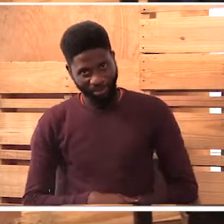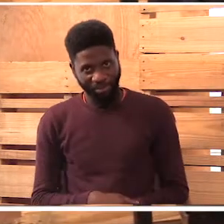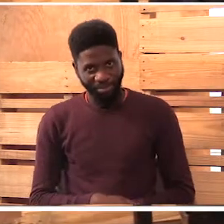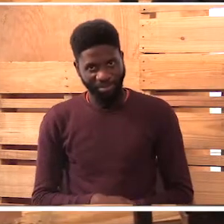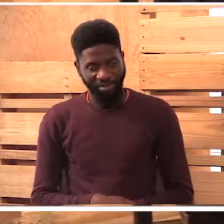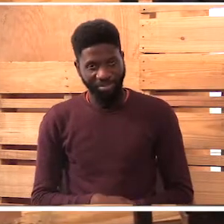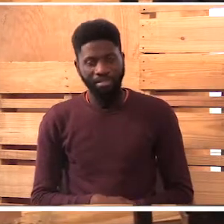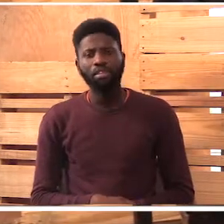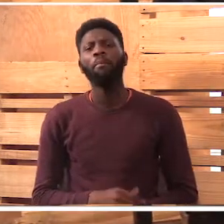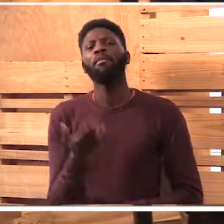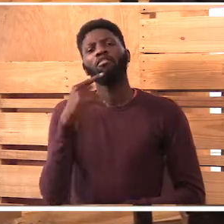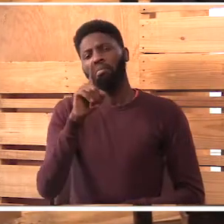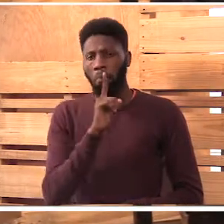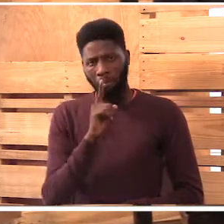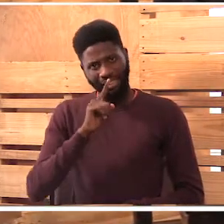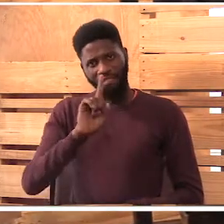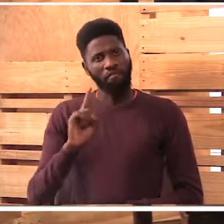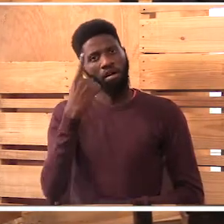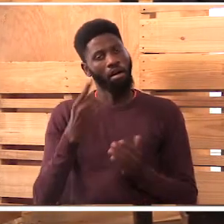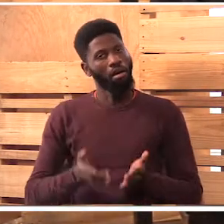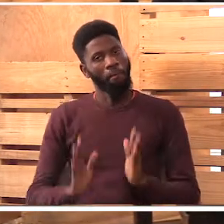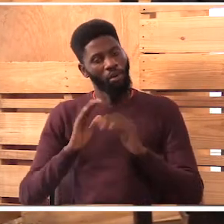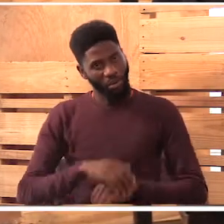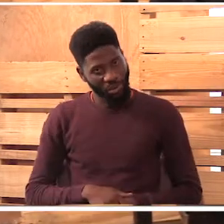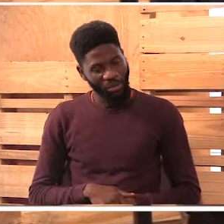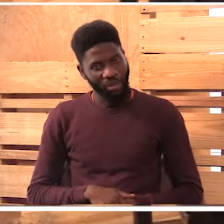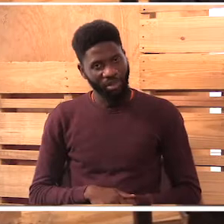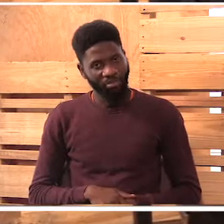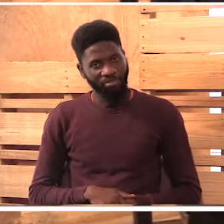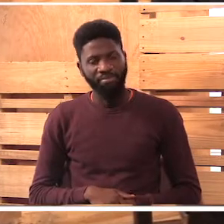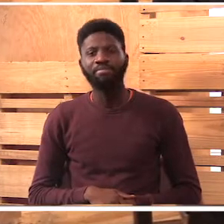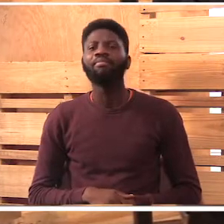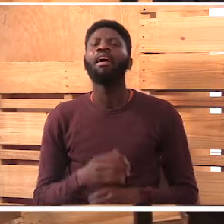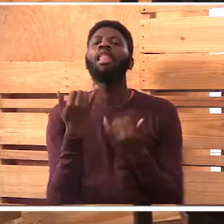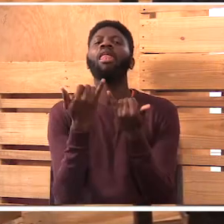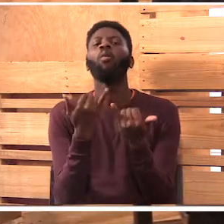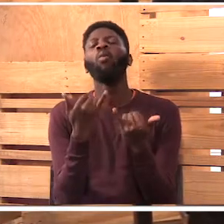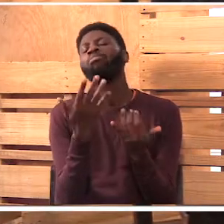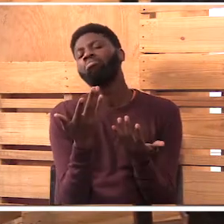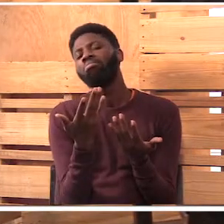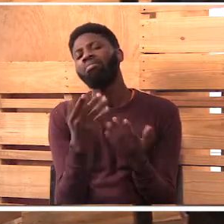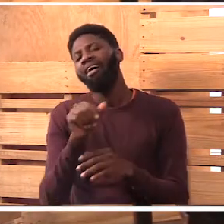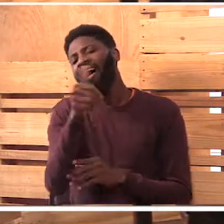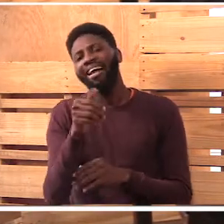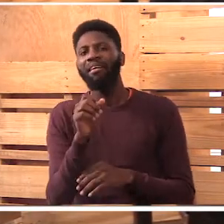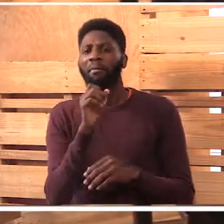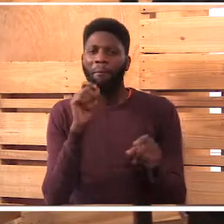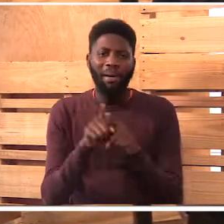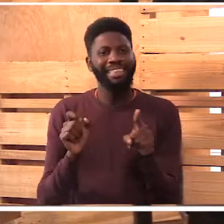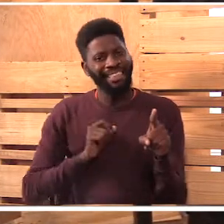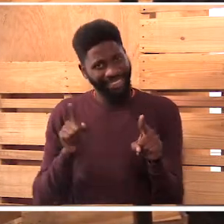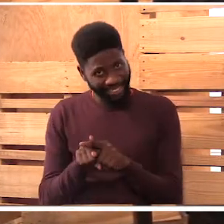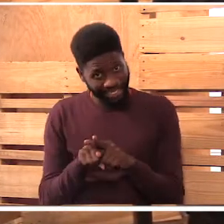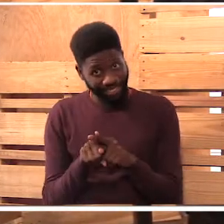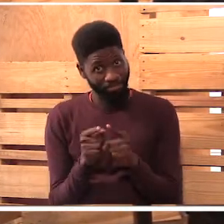Mwanzoni, you told us you are the first born. So, the other, the, you are siblings, your brother and your